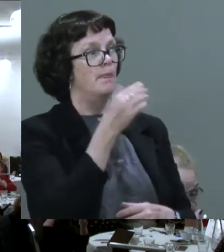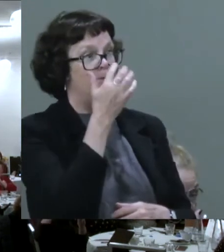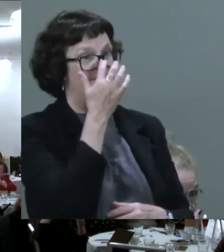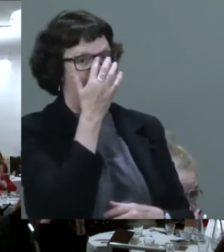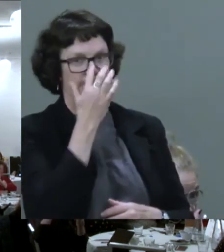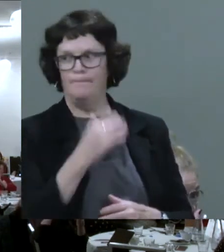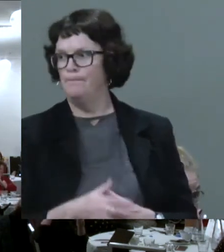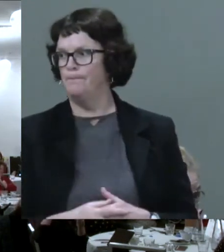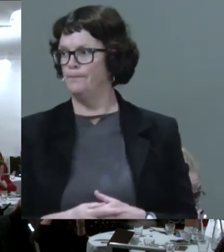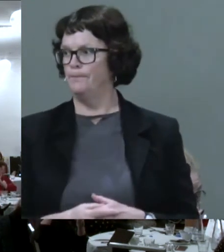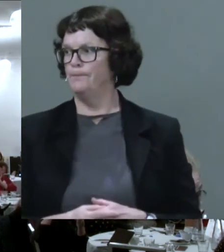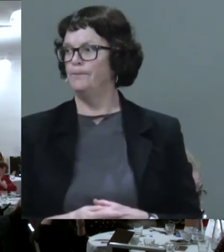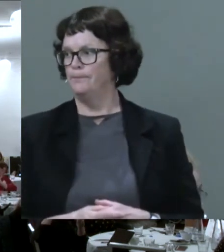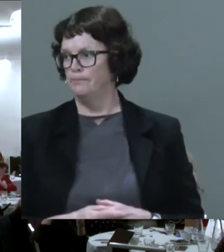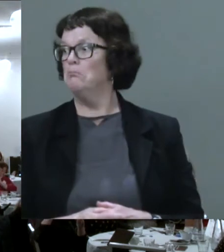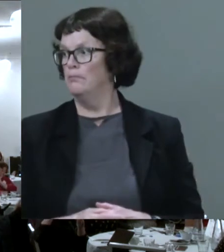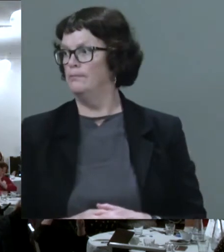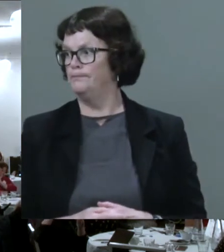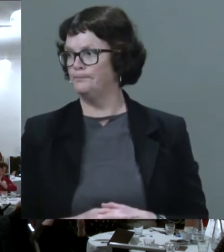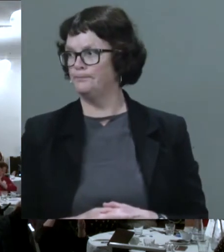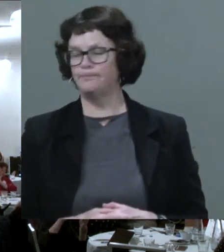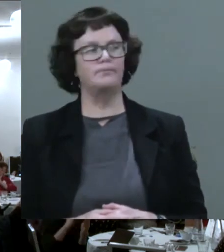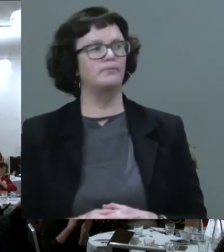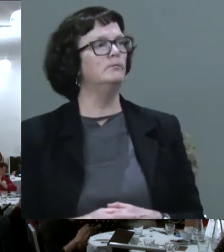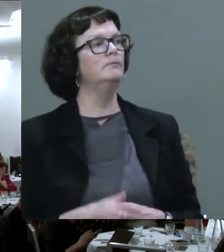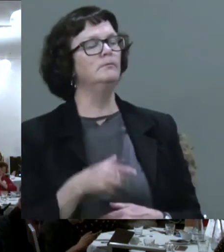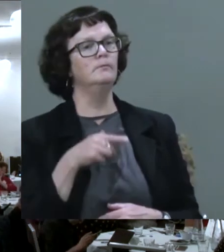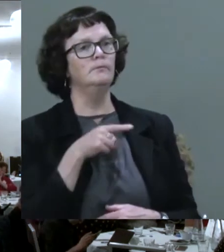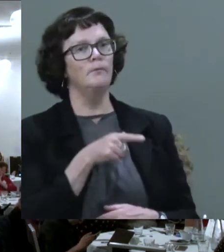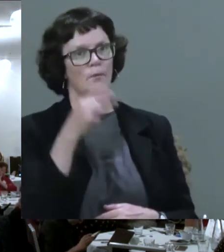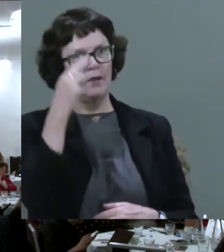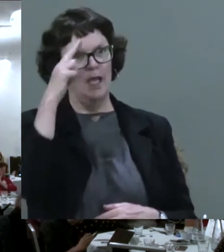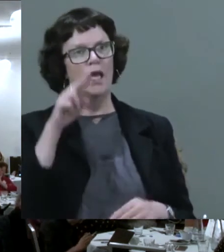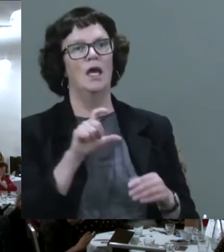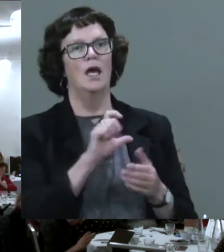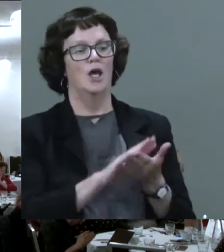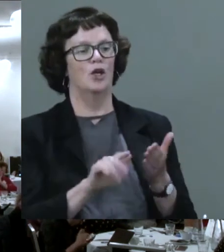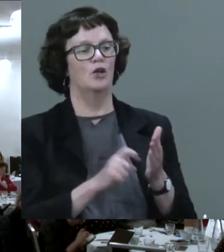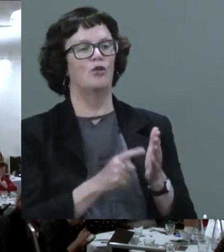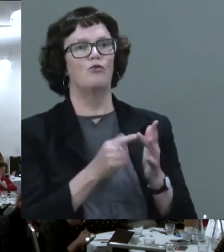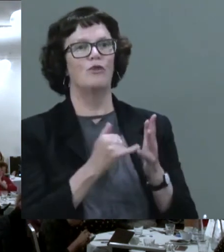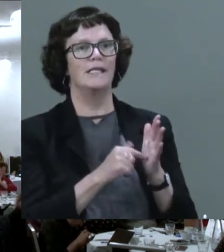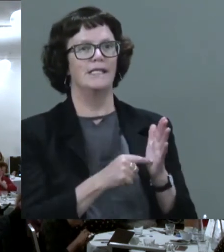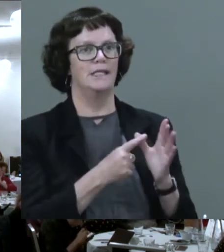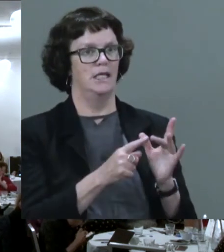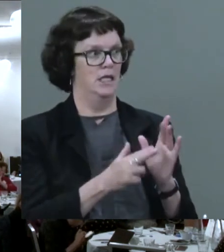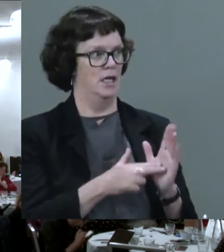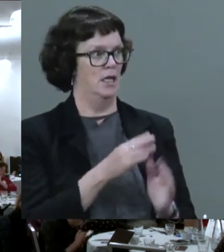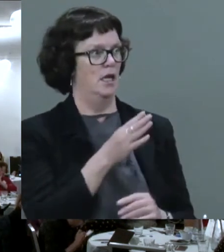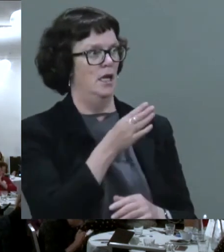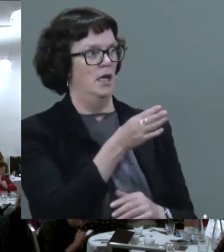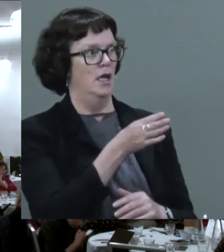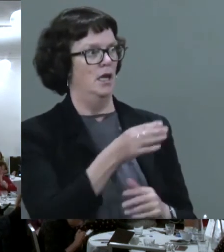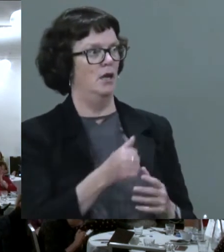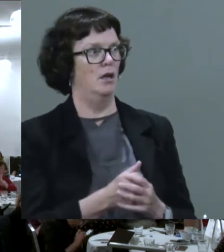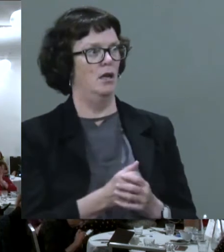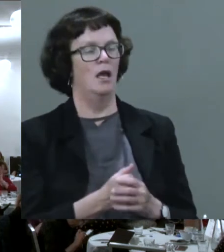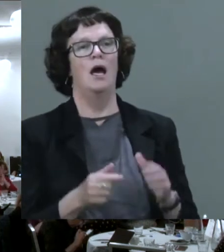My name is Christian. My is